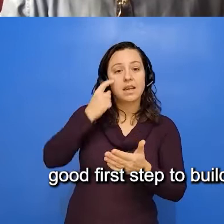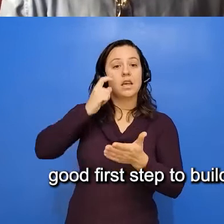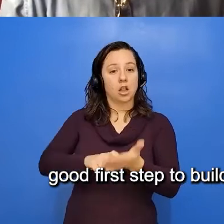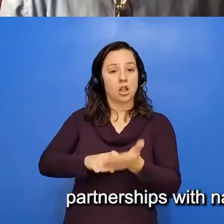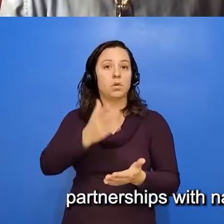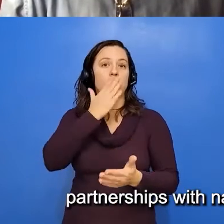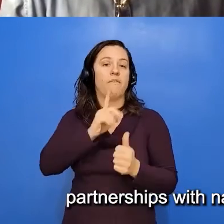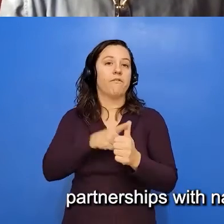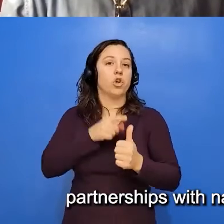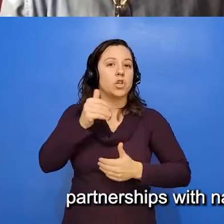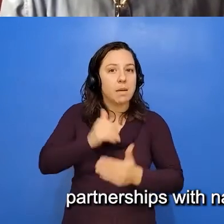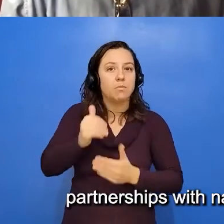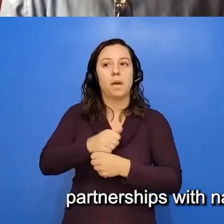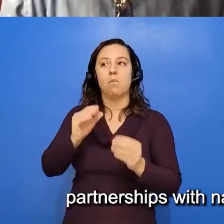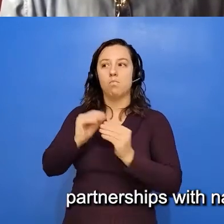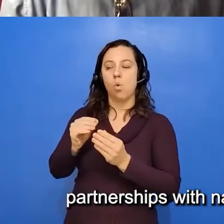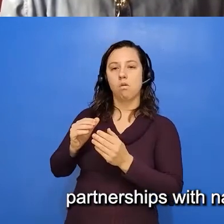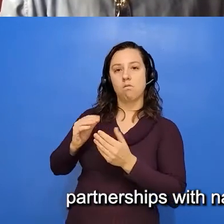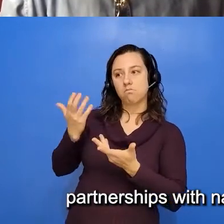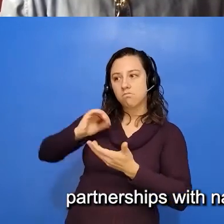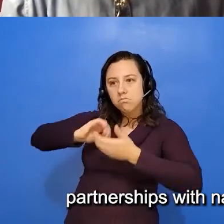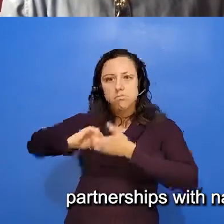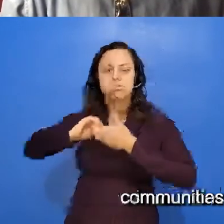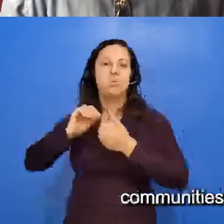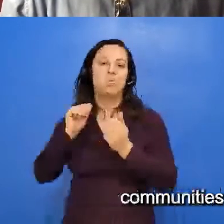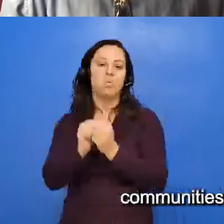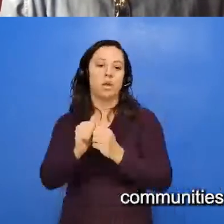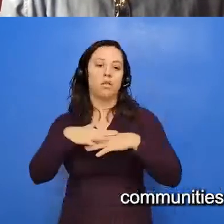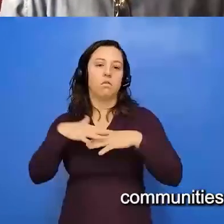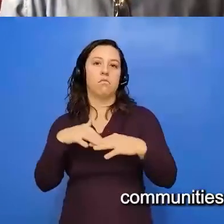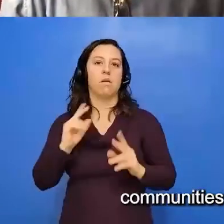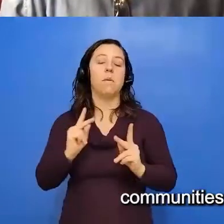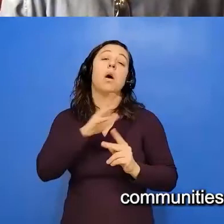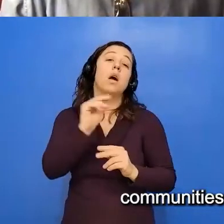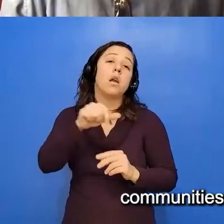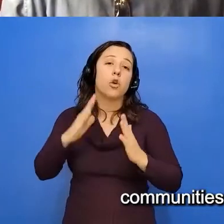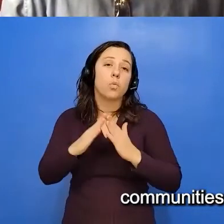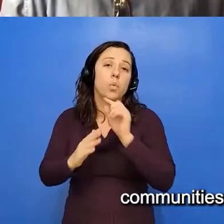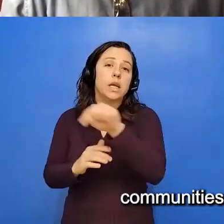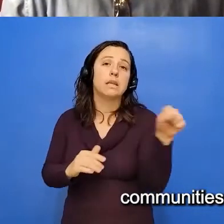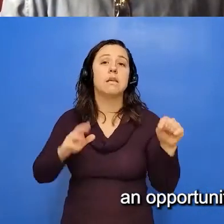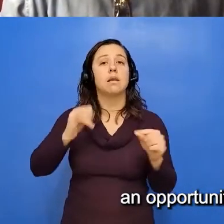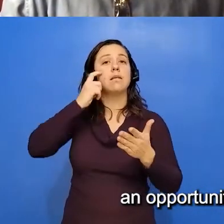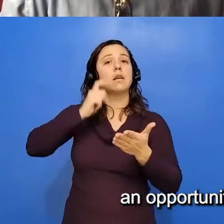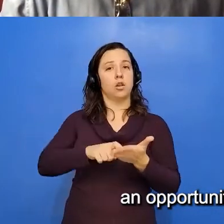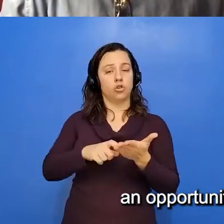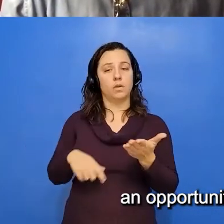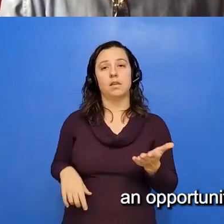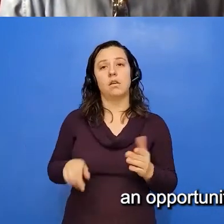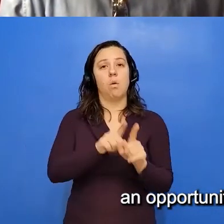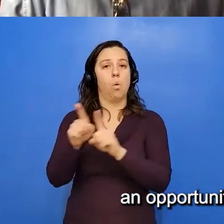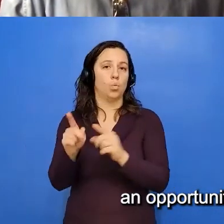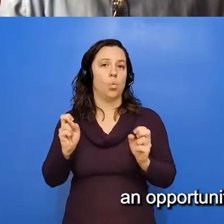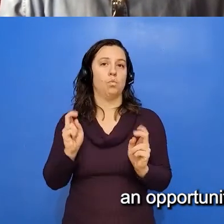substantial relationships and partnerships with Native peoples and other communities. These acknowledgements are also an opportunity